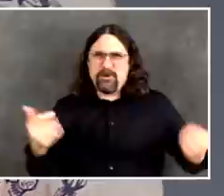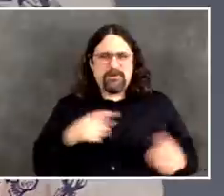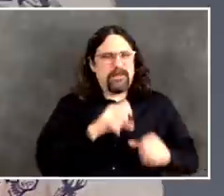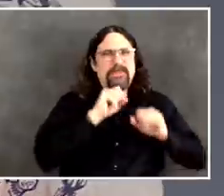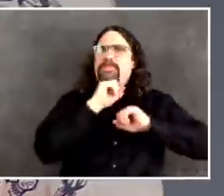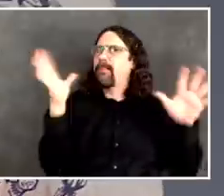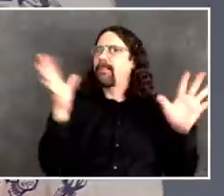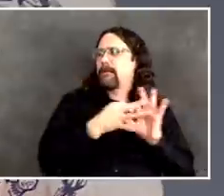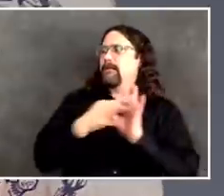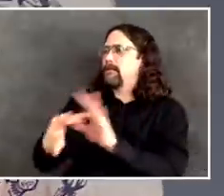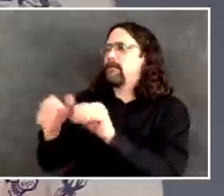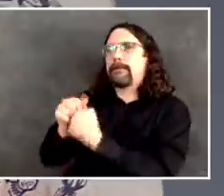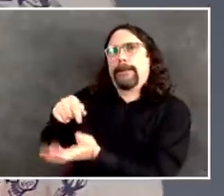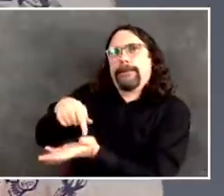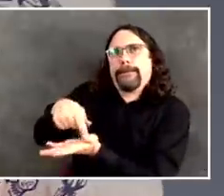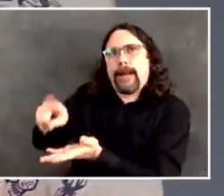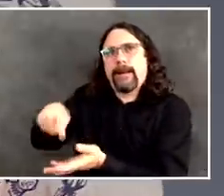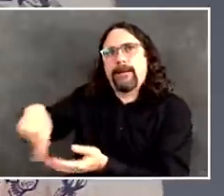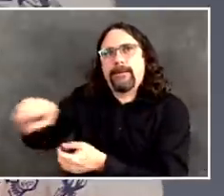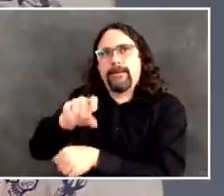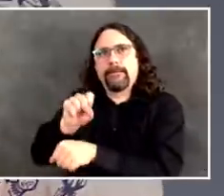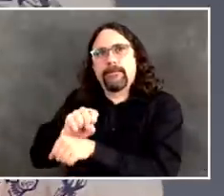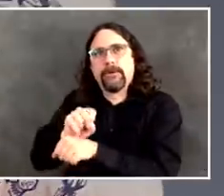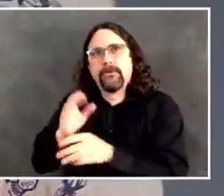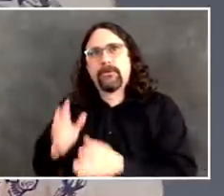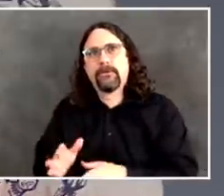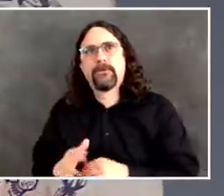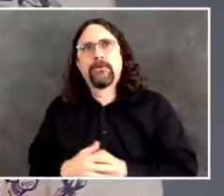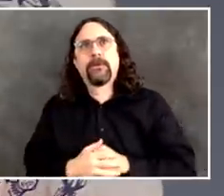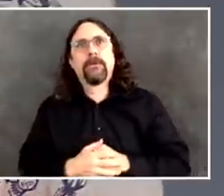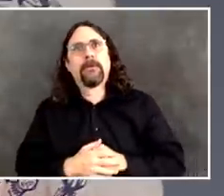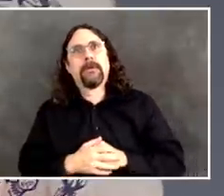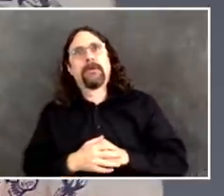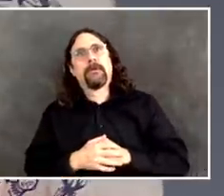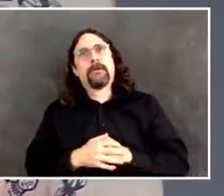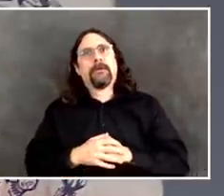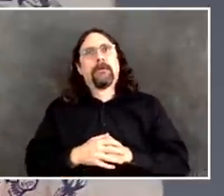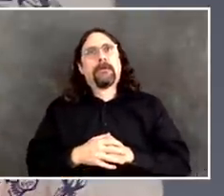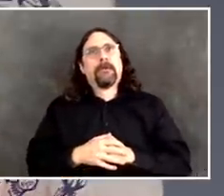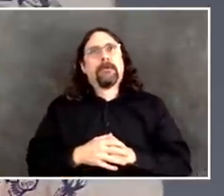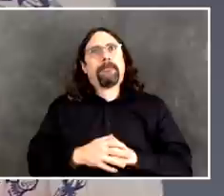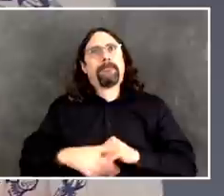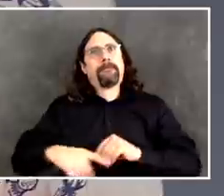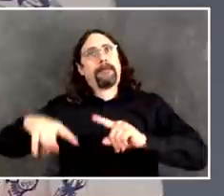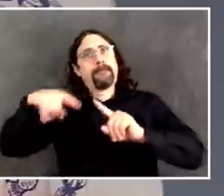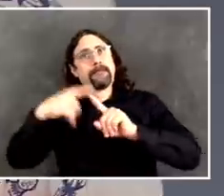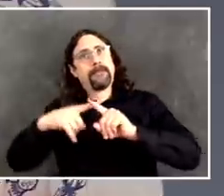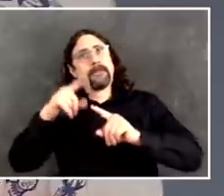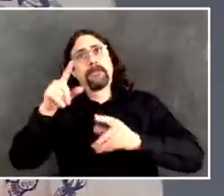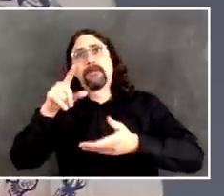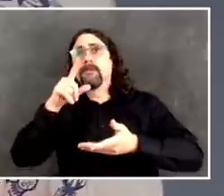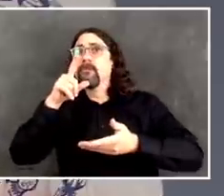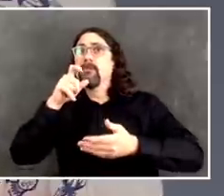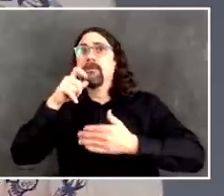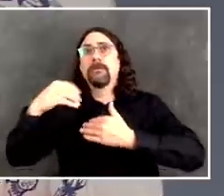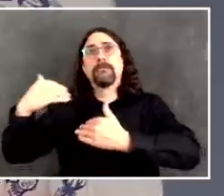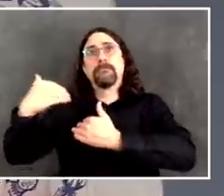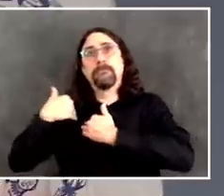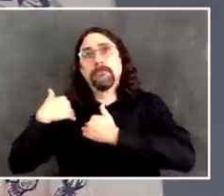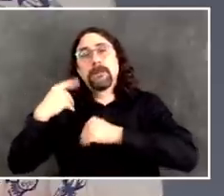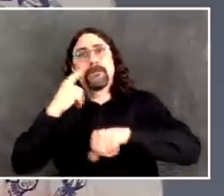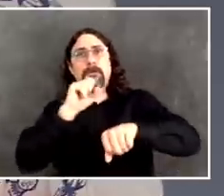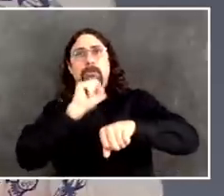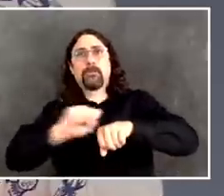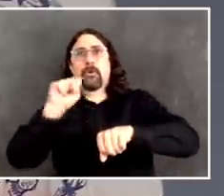government, providing working people with the way to get through this crisis, providing us the City of New York with the way the